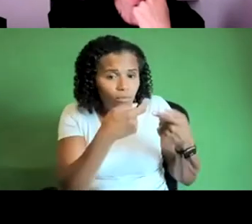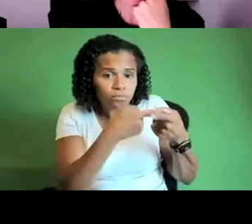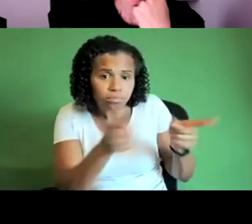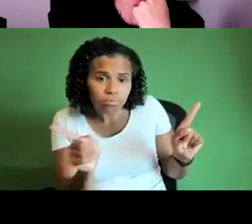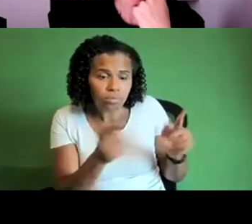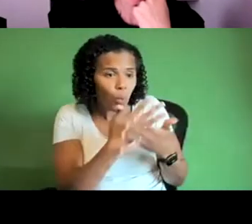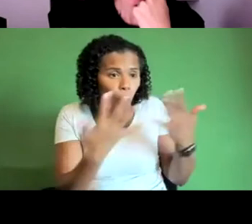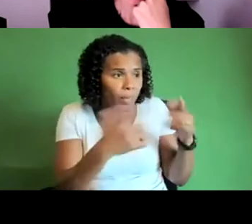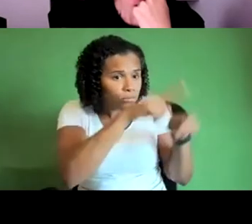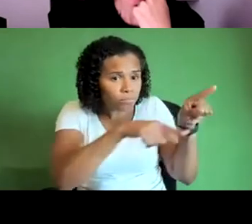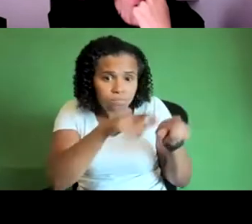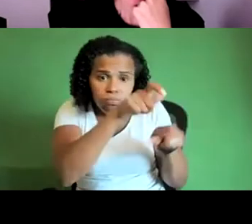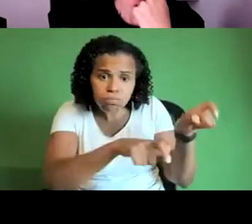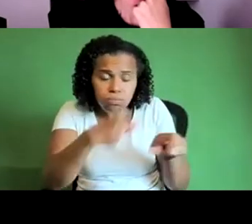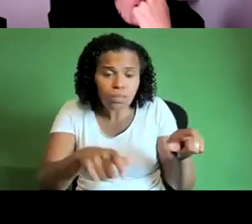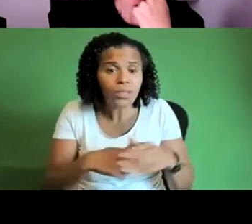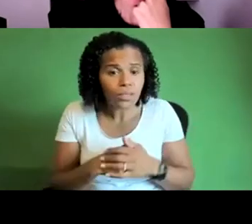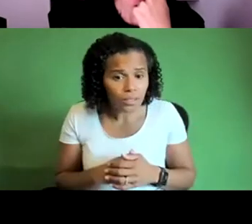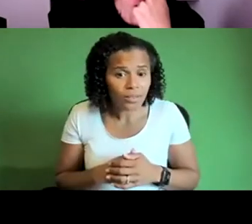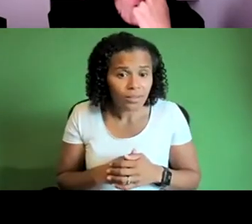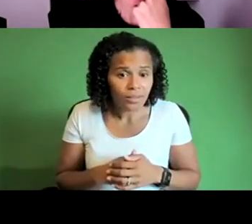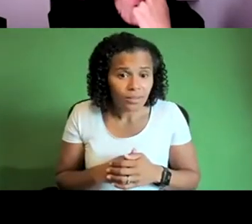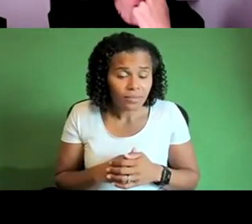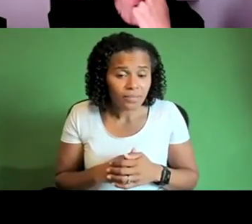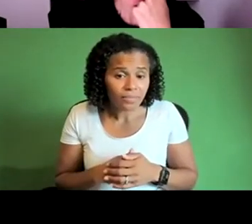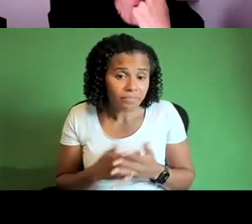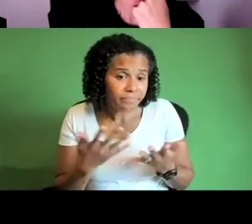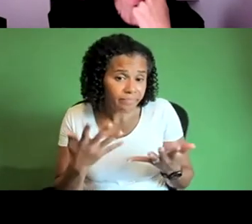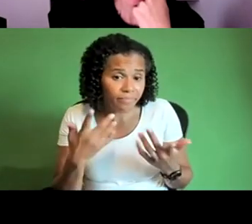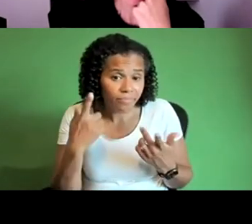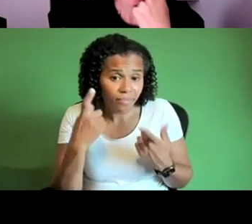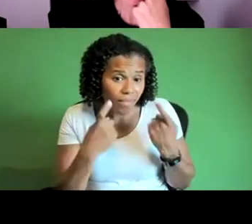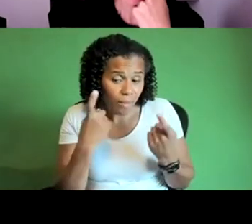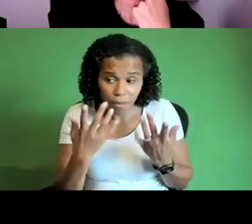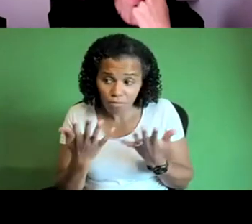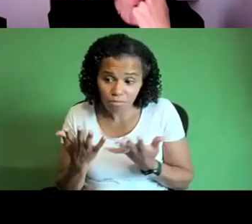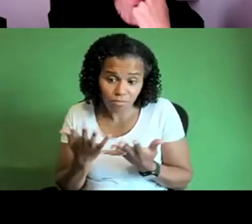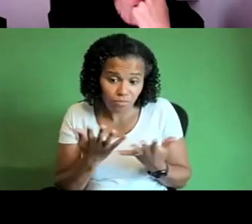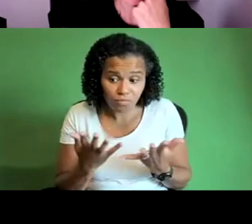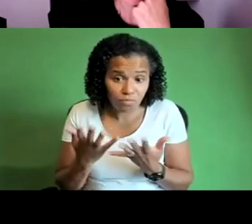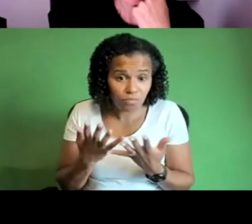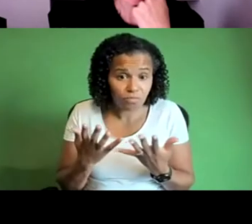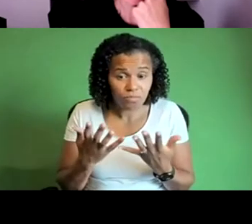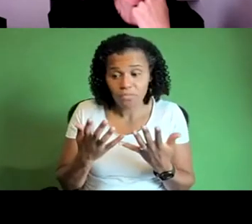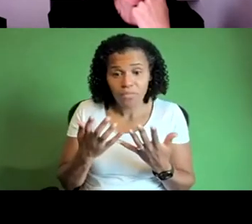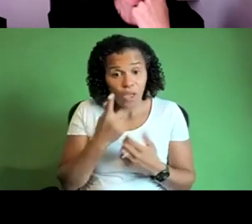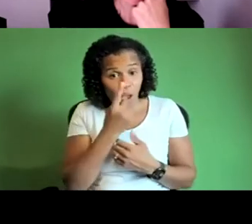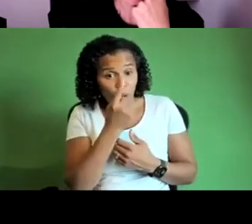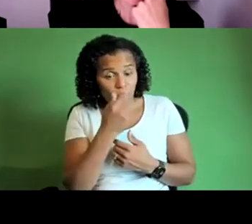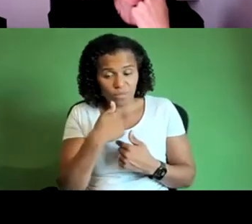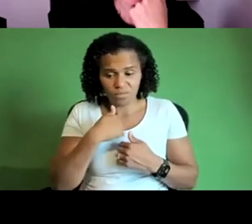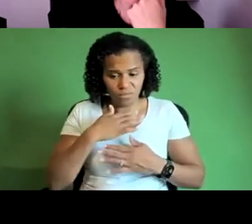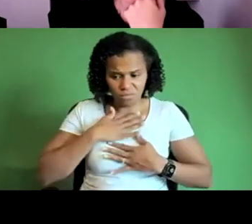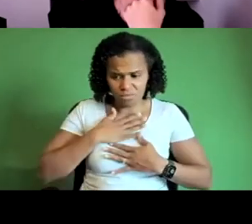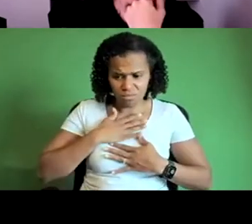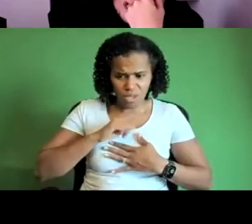as as you said anna um you know maybe a lot of people who you know might not think of themselves as neurodiverse